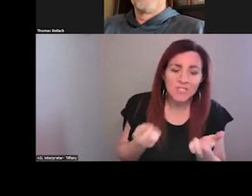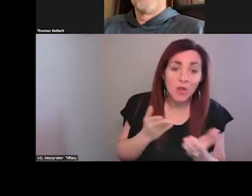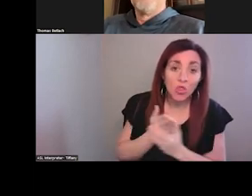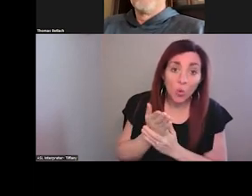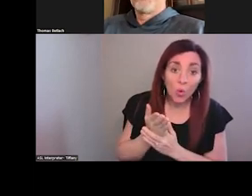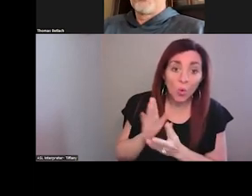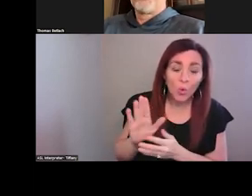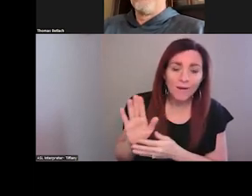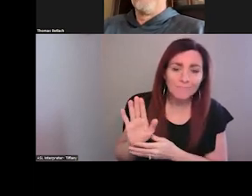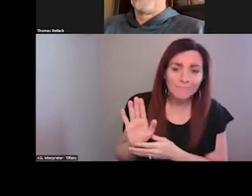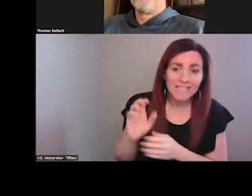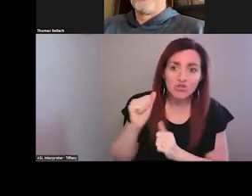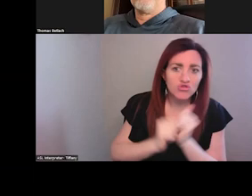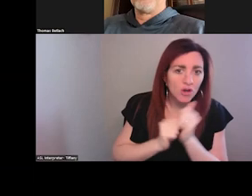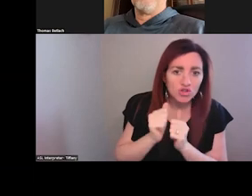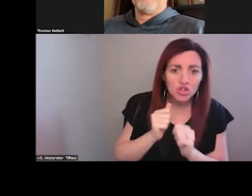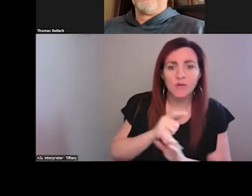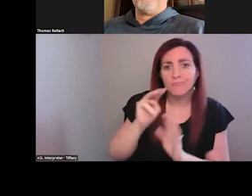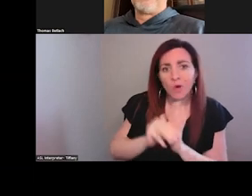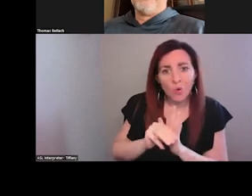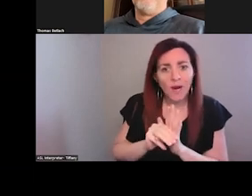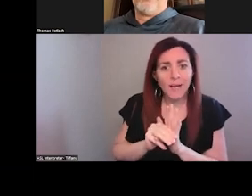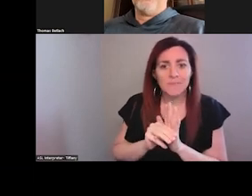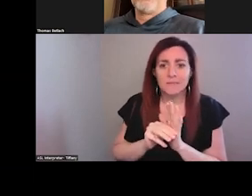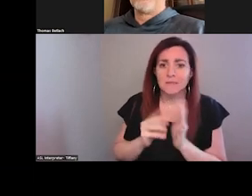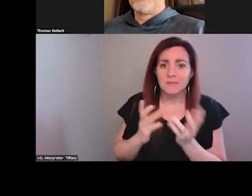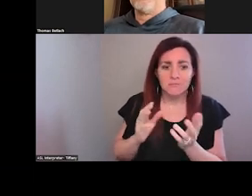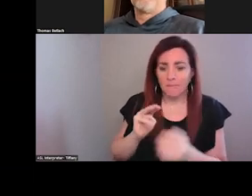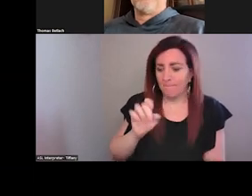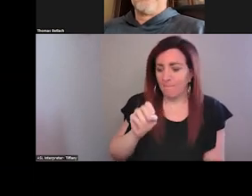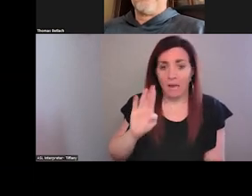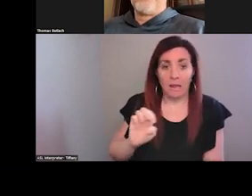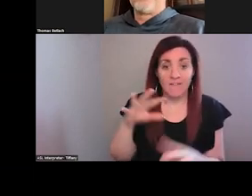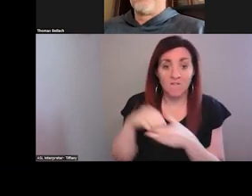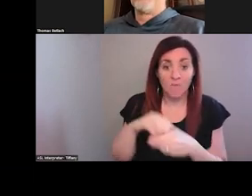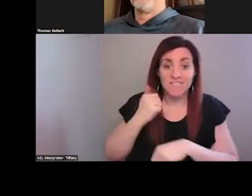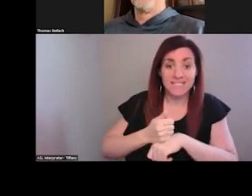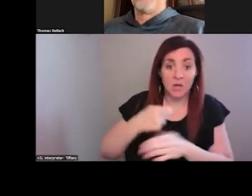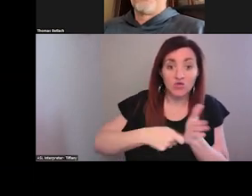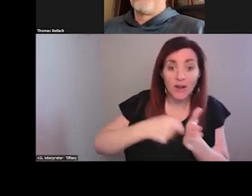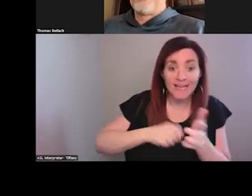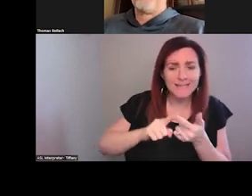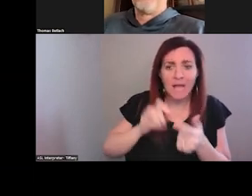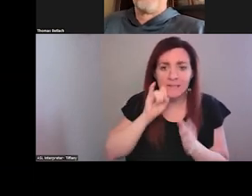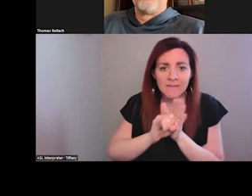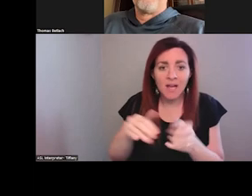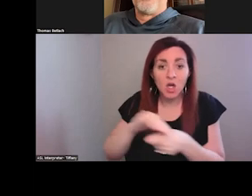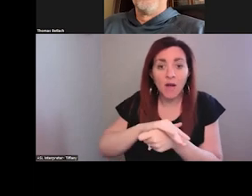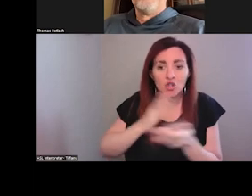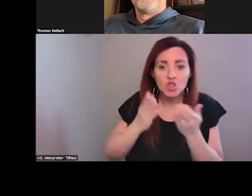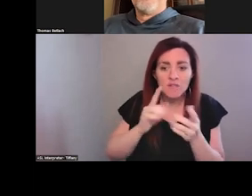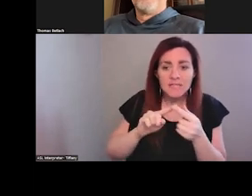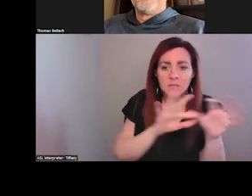its structure and programs and Medicaid's involved in setting rates and identifying covered services and populations.